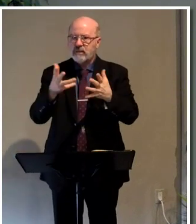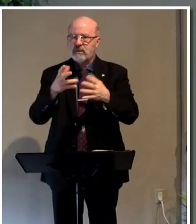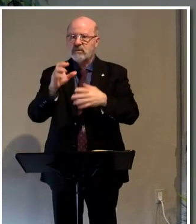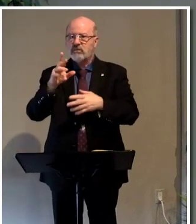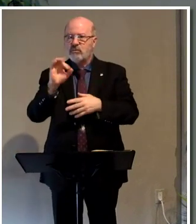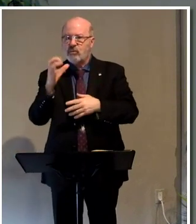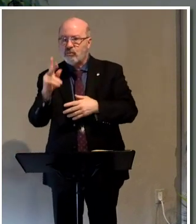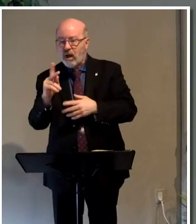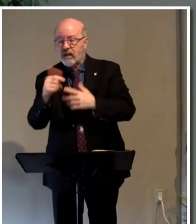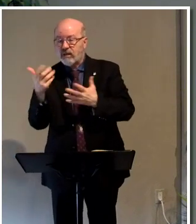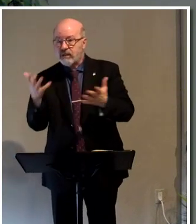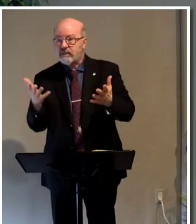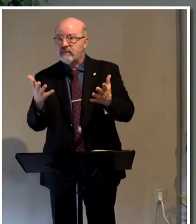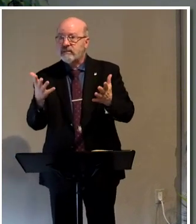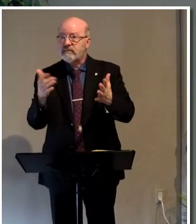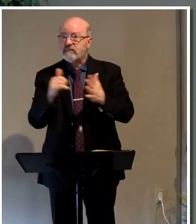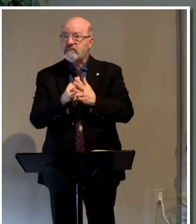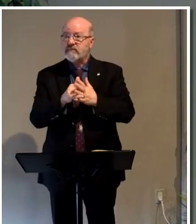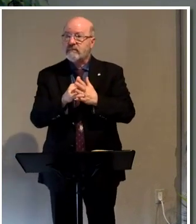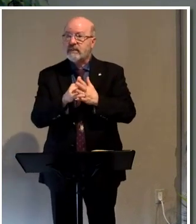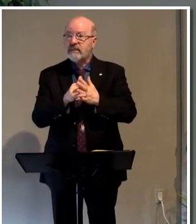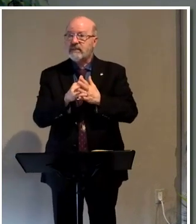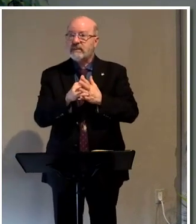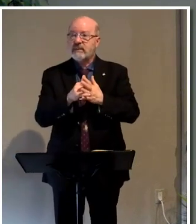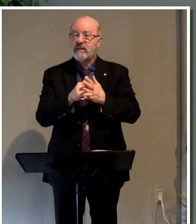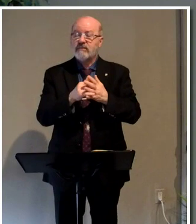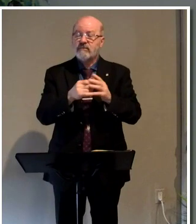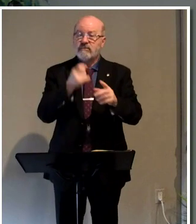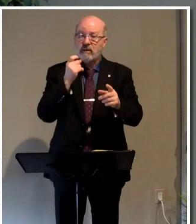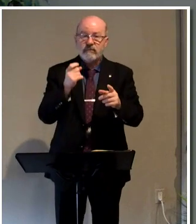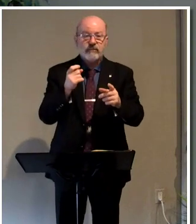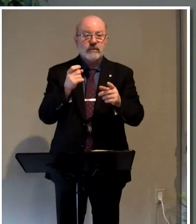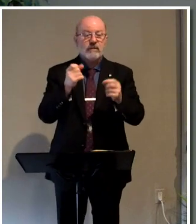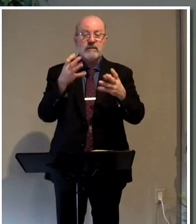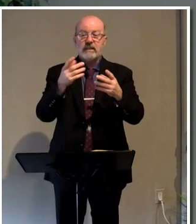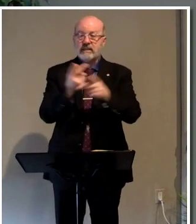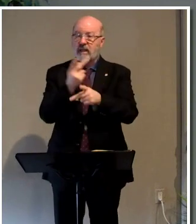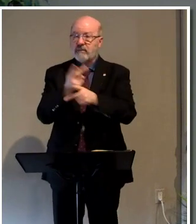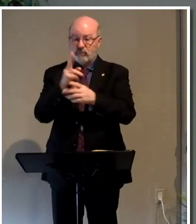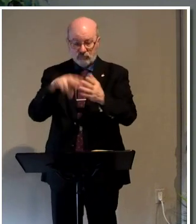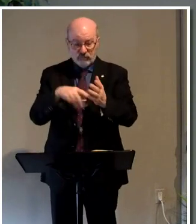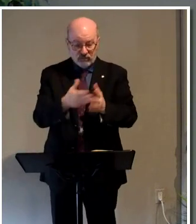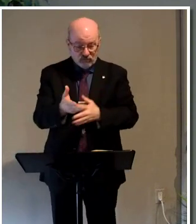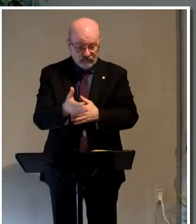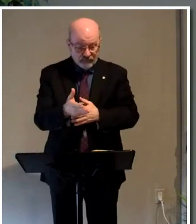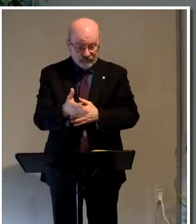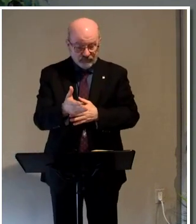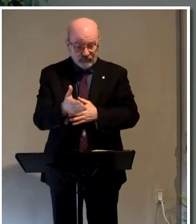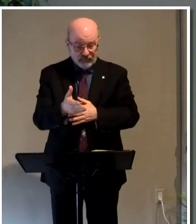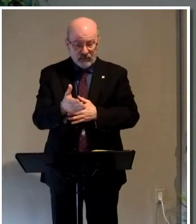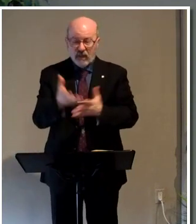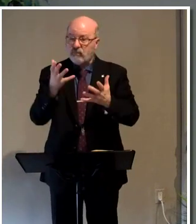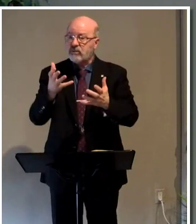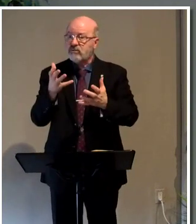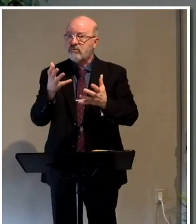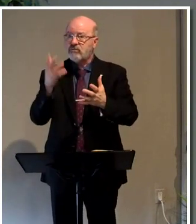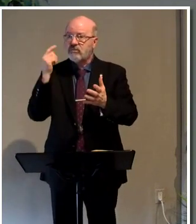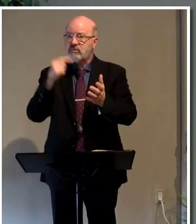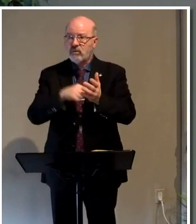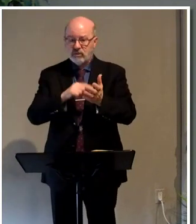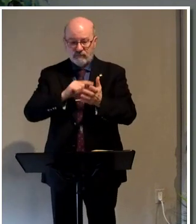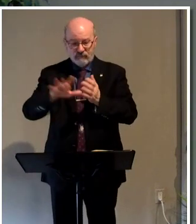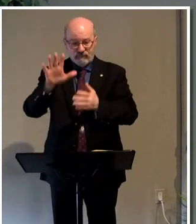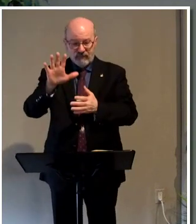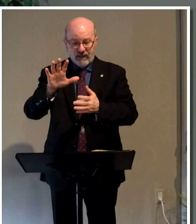and other things. That is that that comes about quite a bit as we read through there. So I want you to notice verse